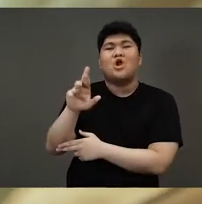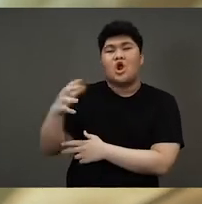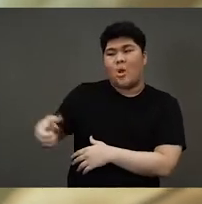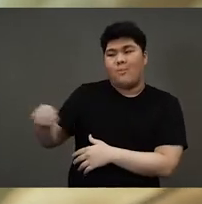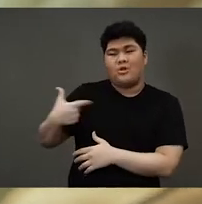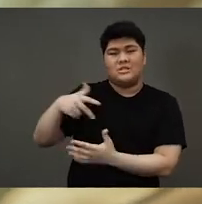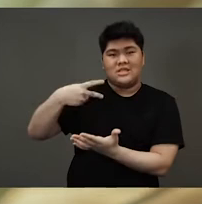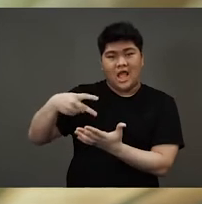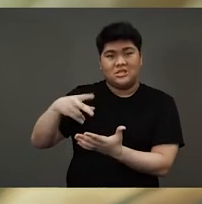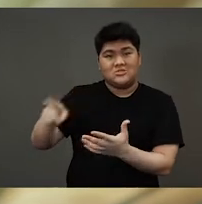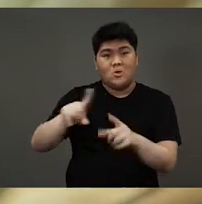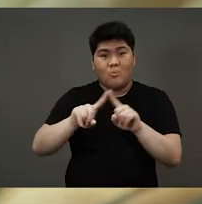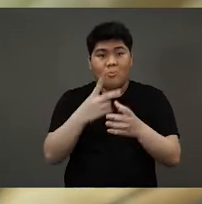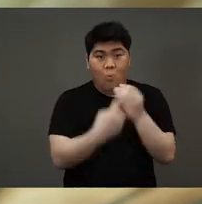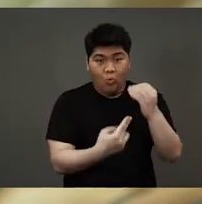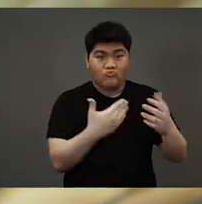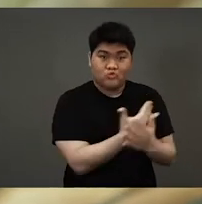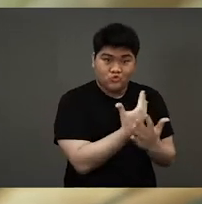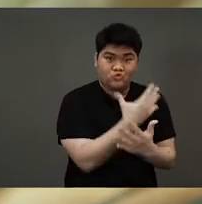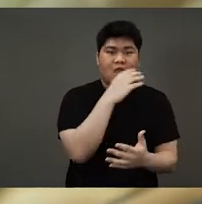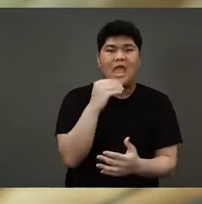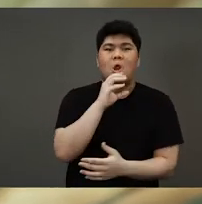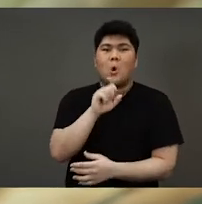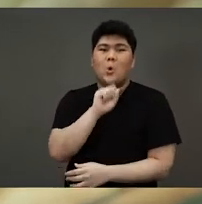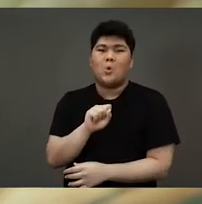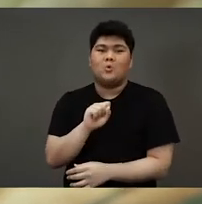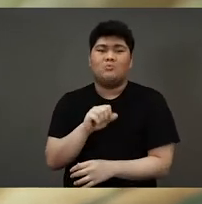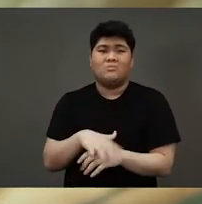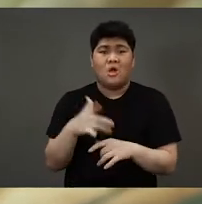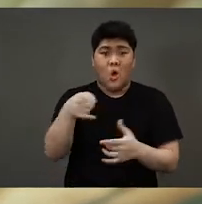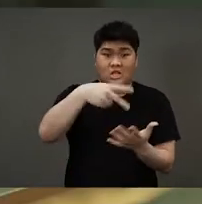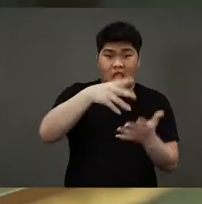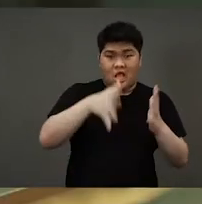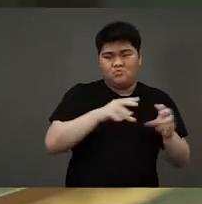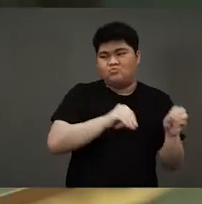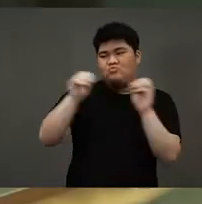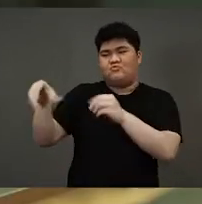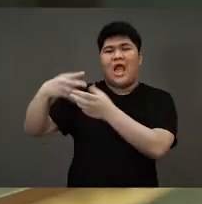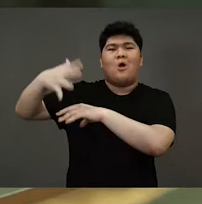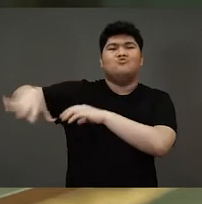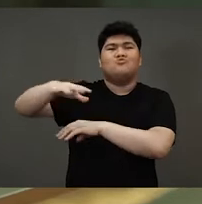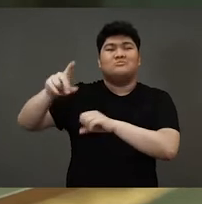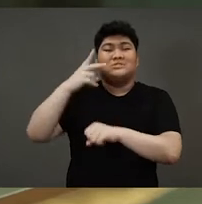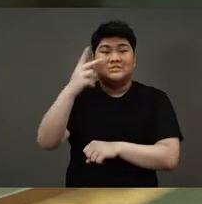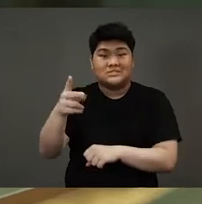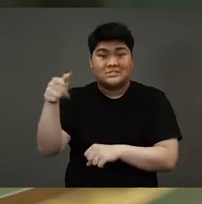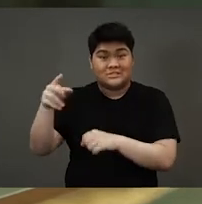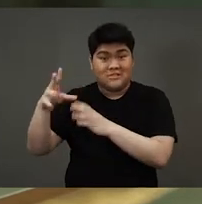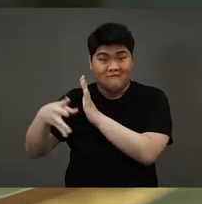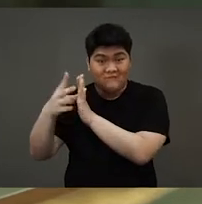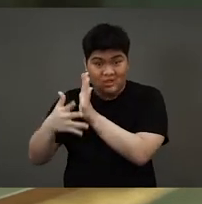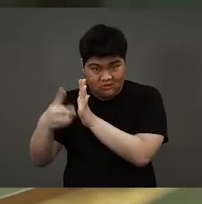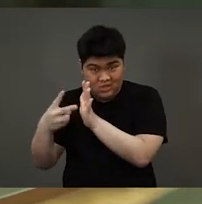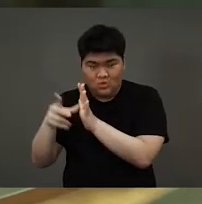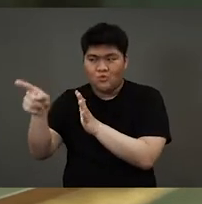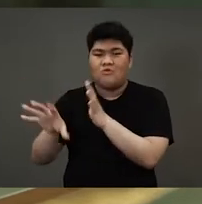and contemporary and all the dancers are moving outdoors. So you'll get to see in the short film Calling for Rain lotus